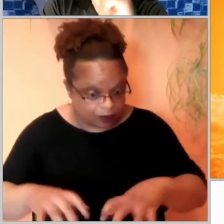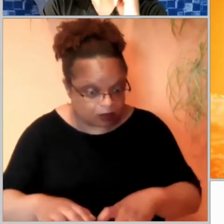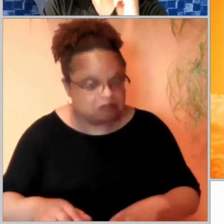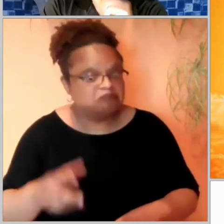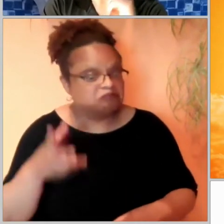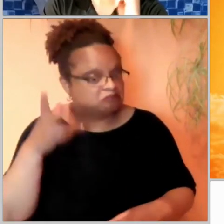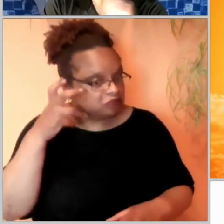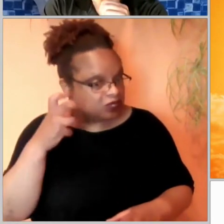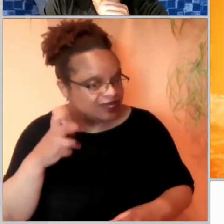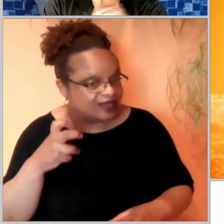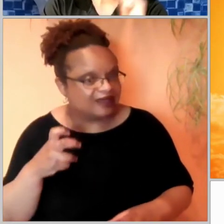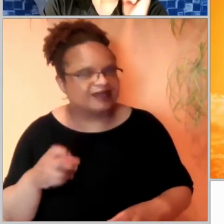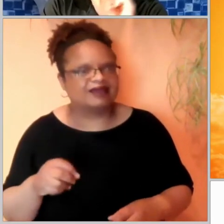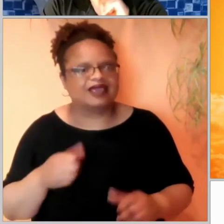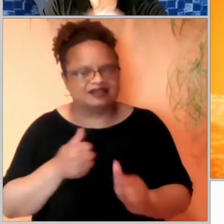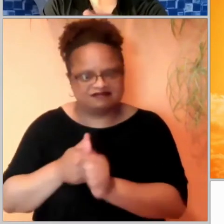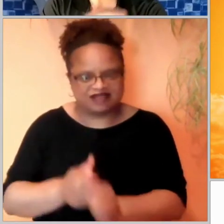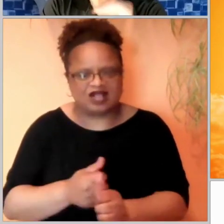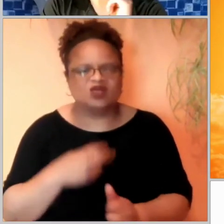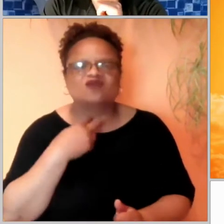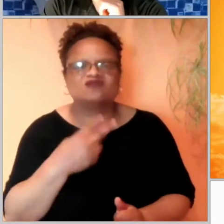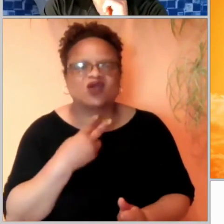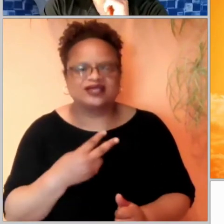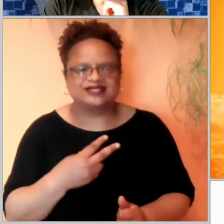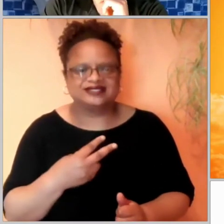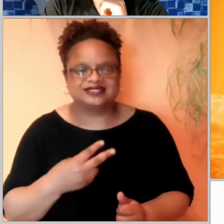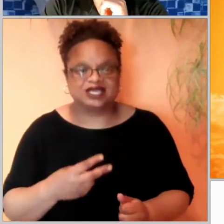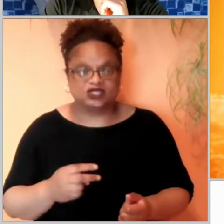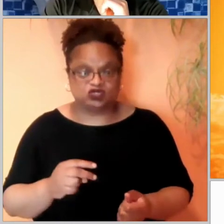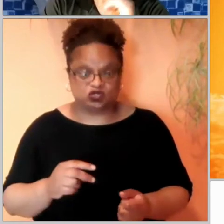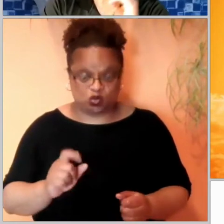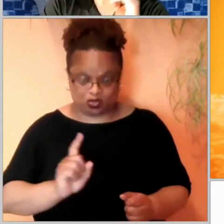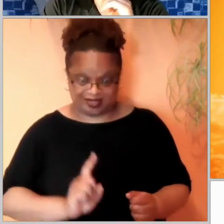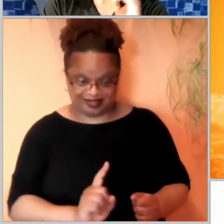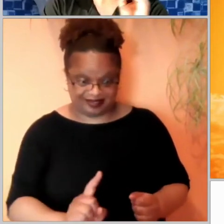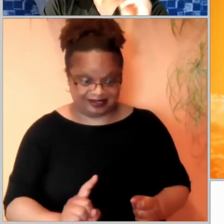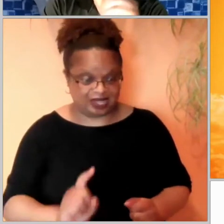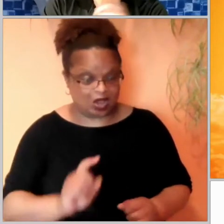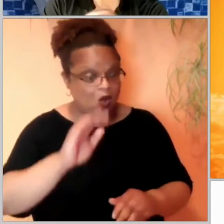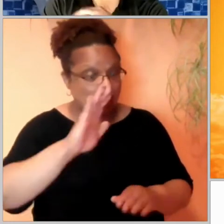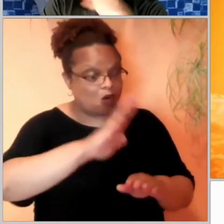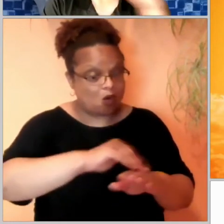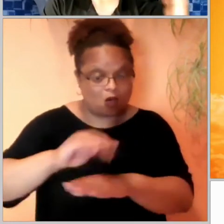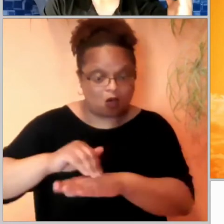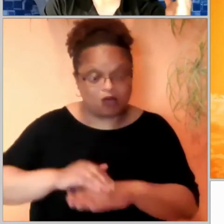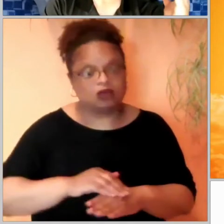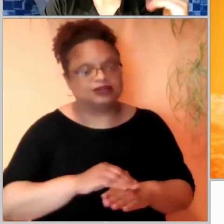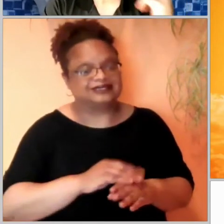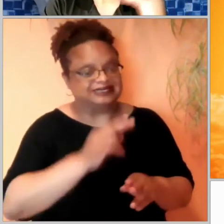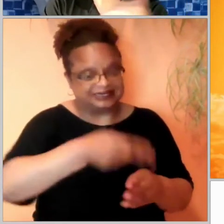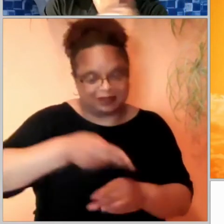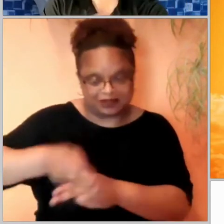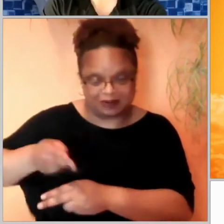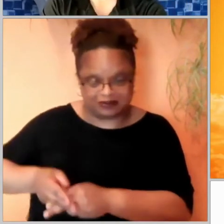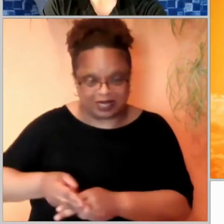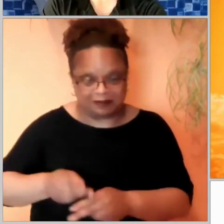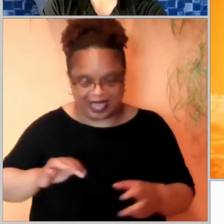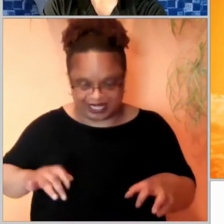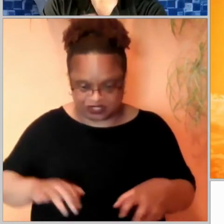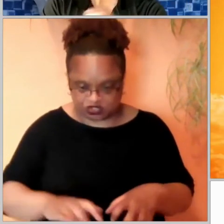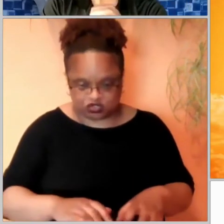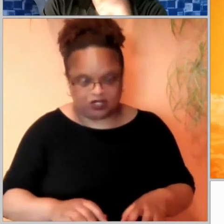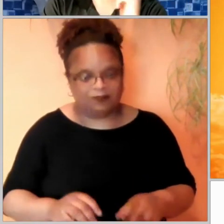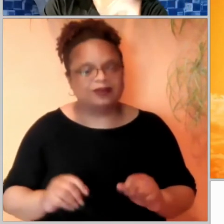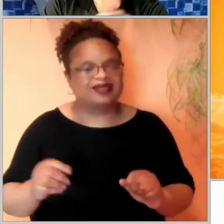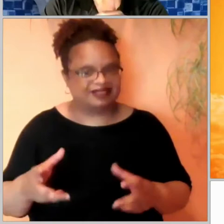calls his sheep by name and leads them out of the pen. After he has brought out all his sheep, he walks ahead of